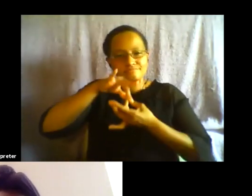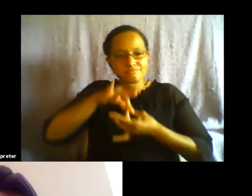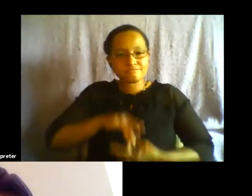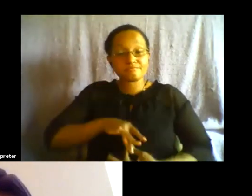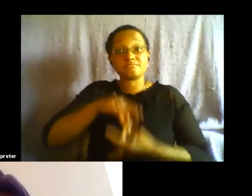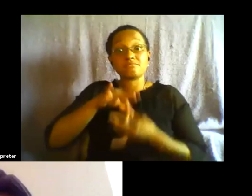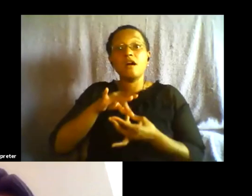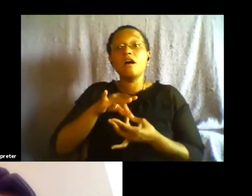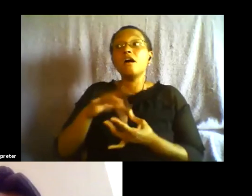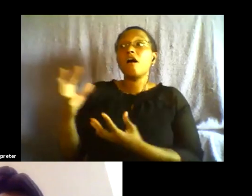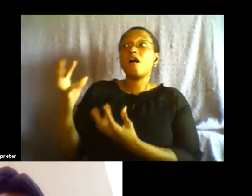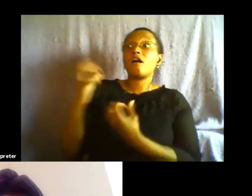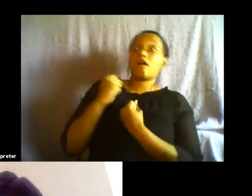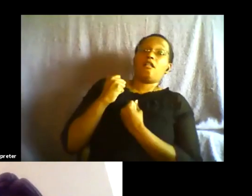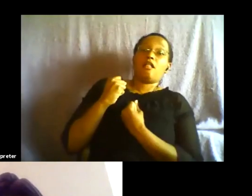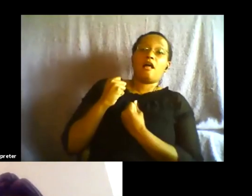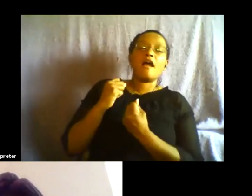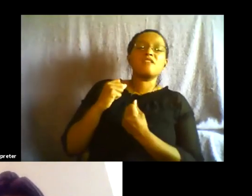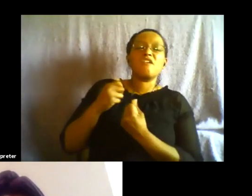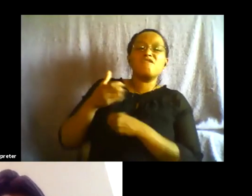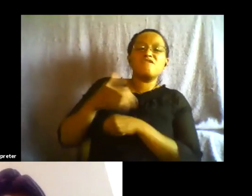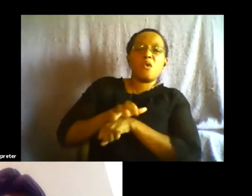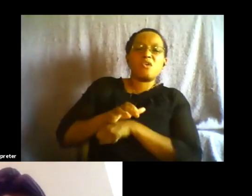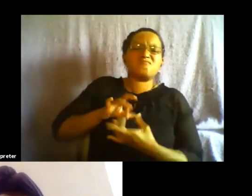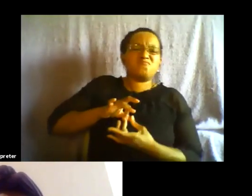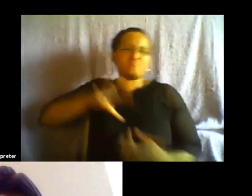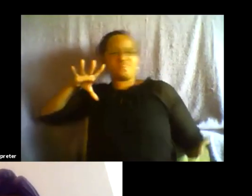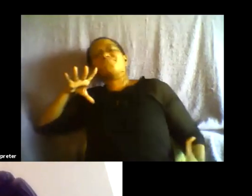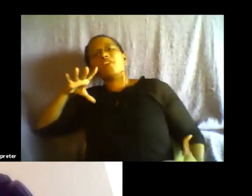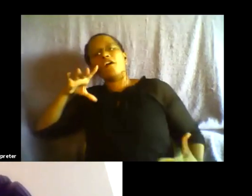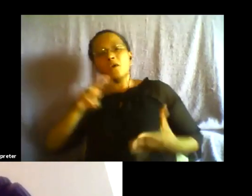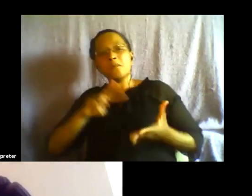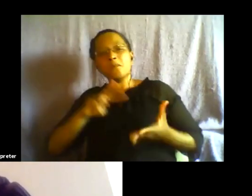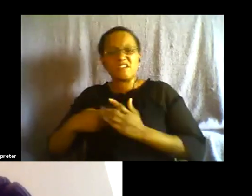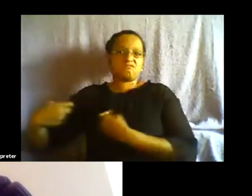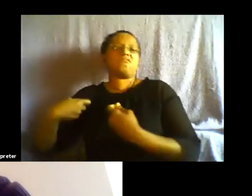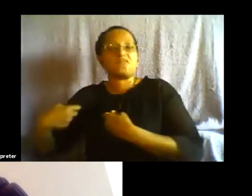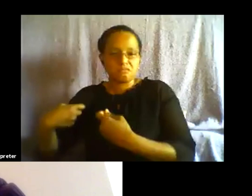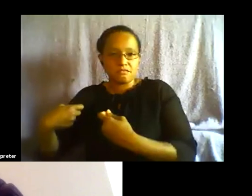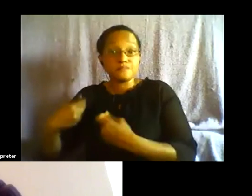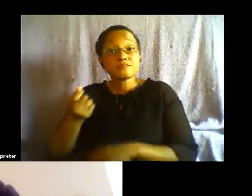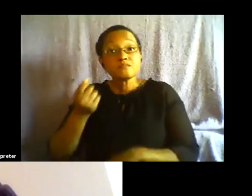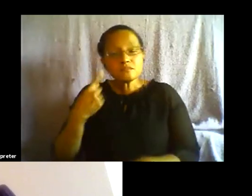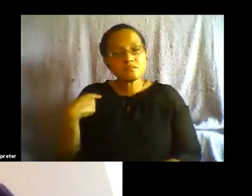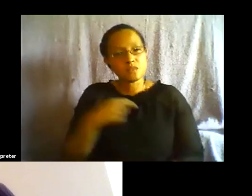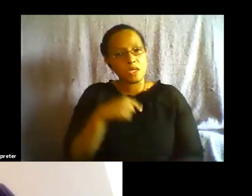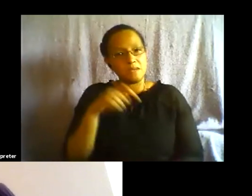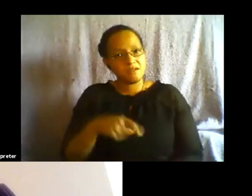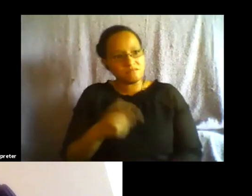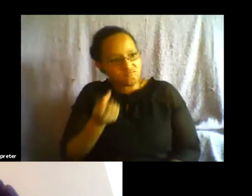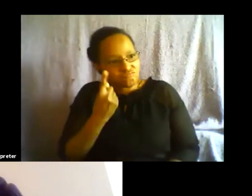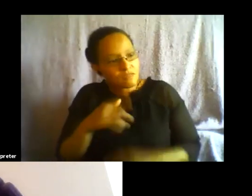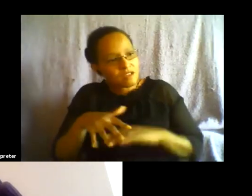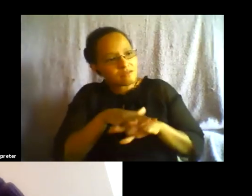control us and so i think understanding the indigenous people whose stolen lands